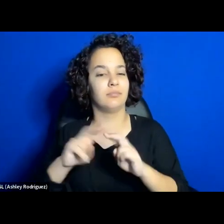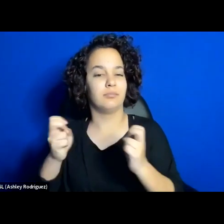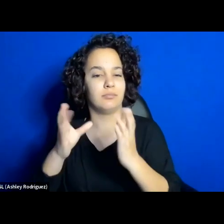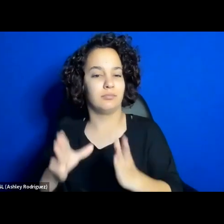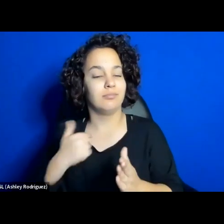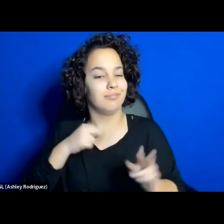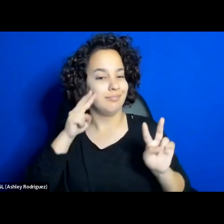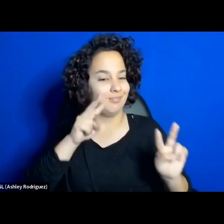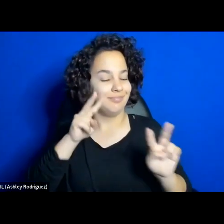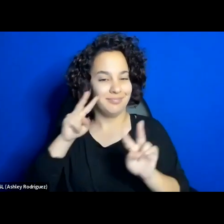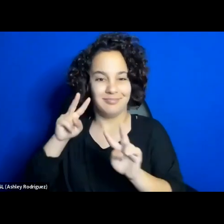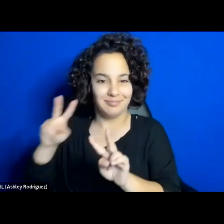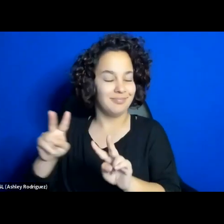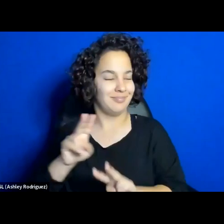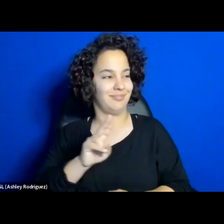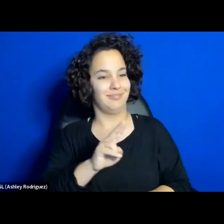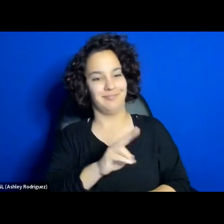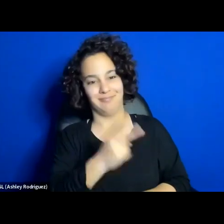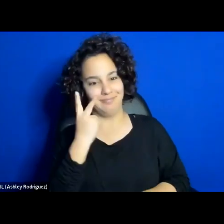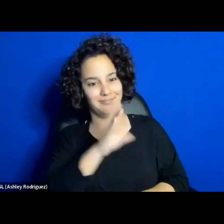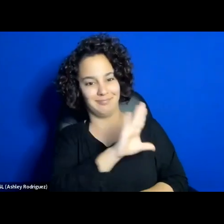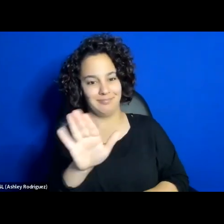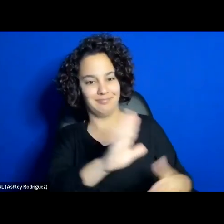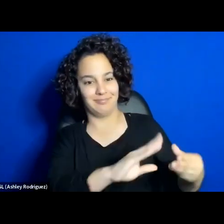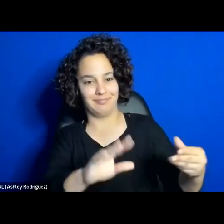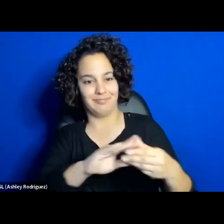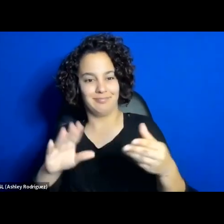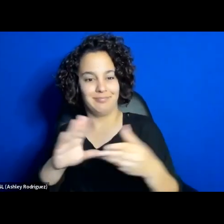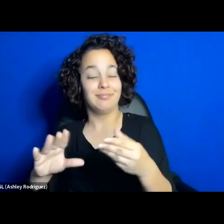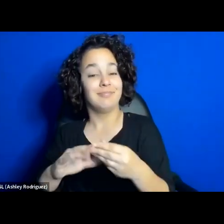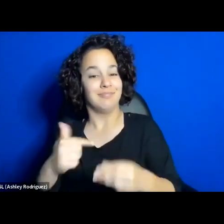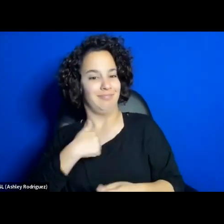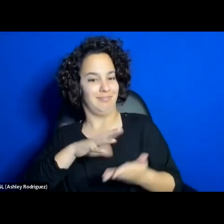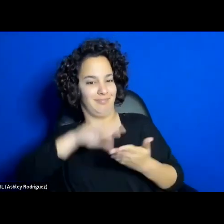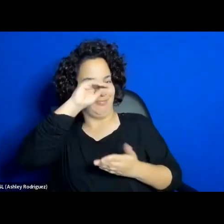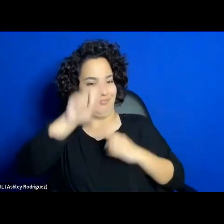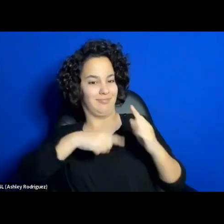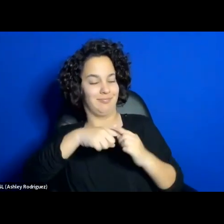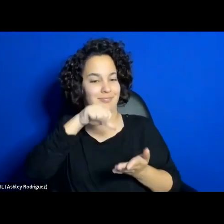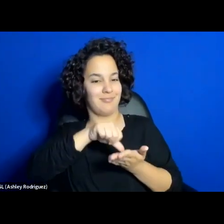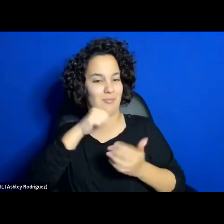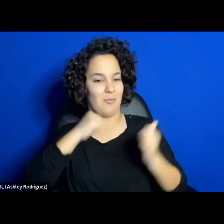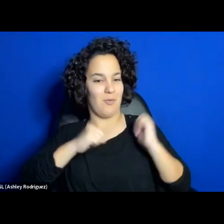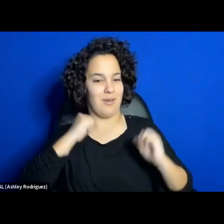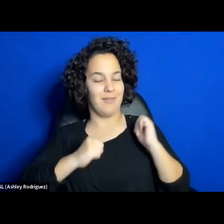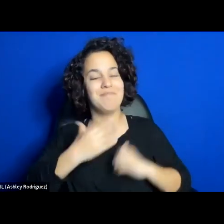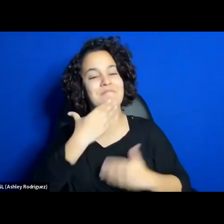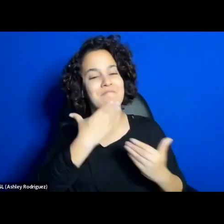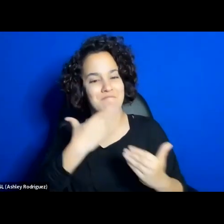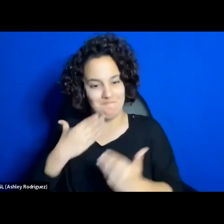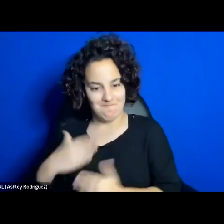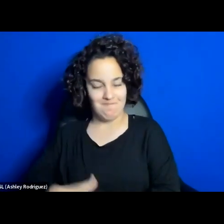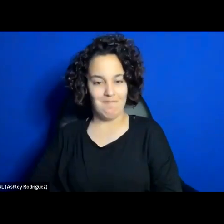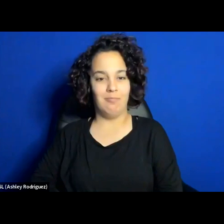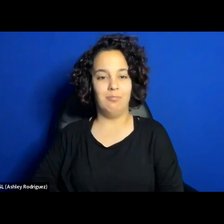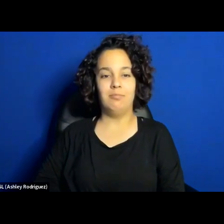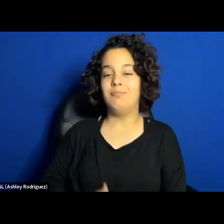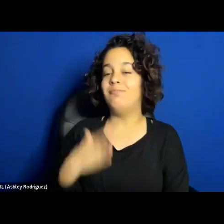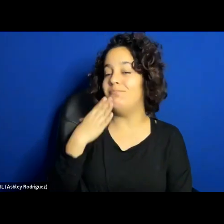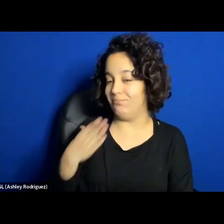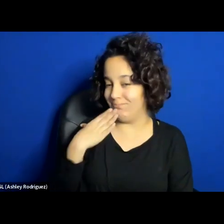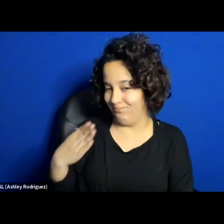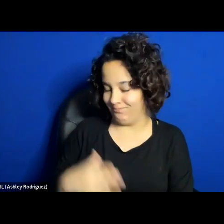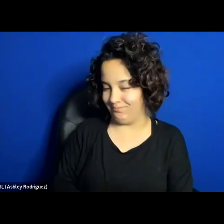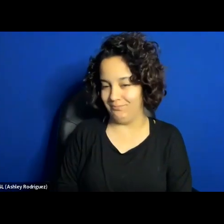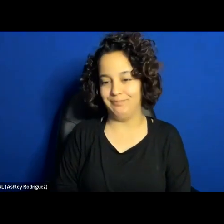to all of you and learning about Iranian theatre. Thank you so much. Thank you. you. Keshawars.